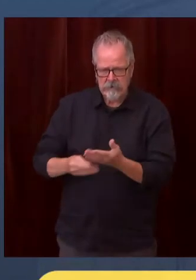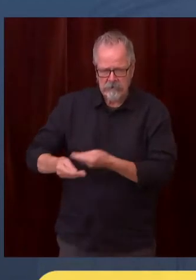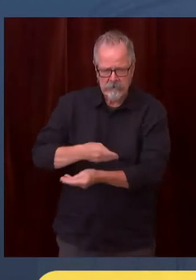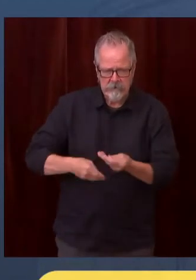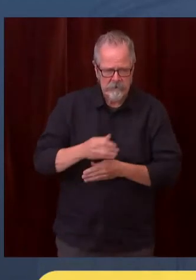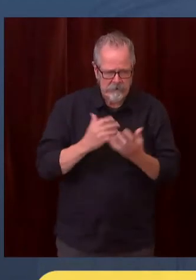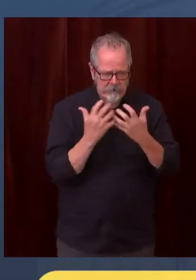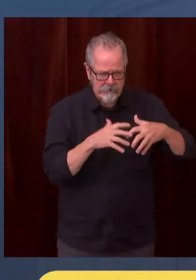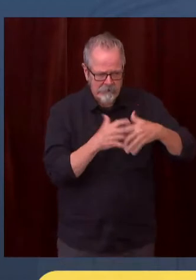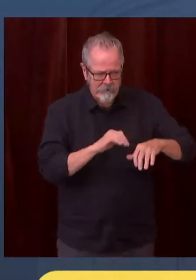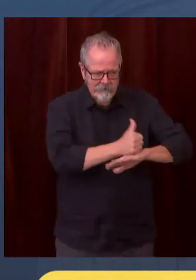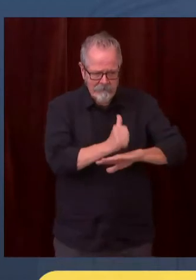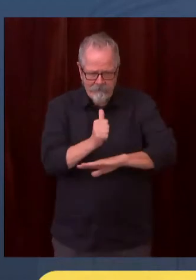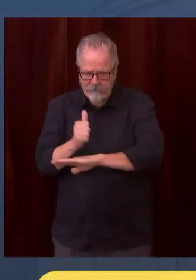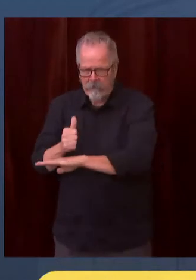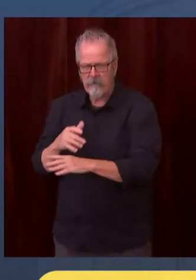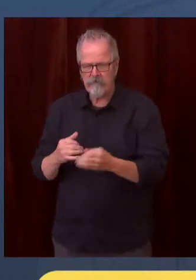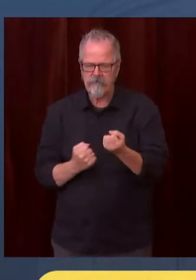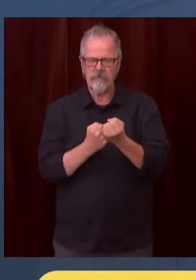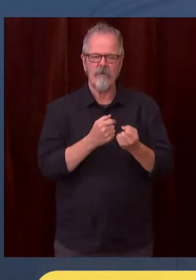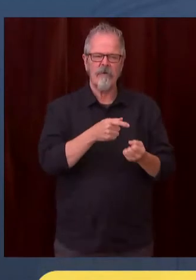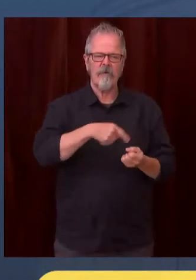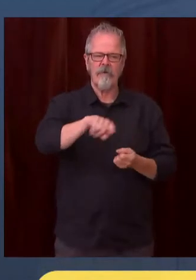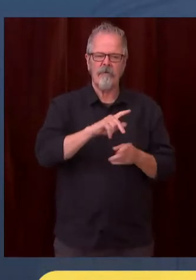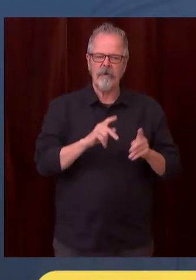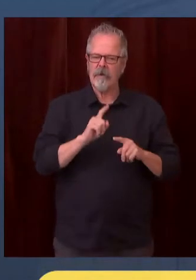assistance funding is still available but unused.